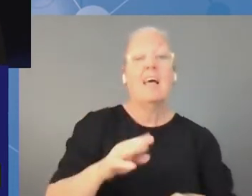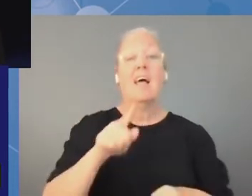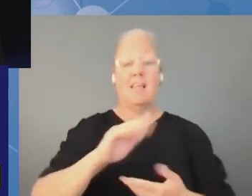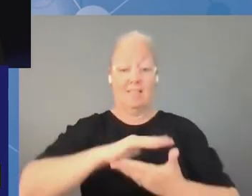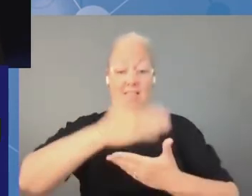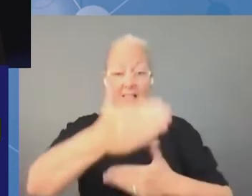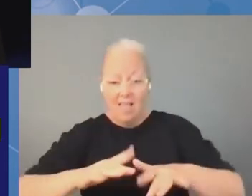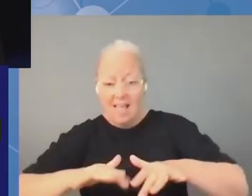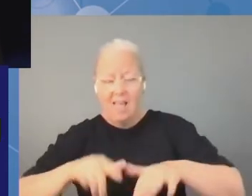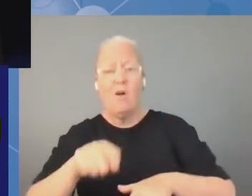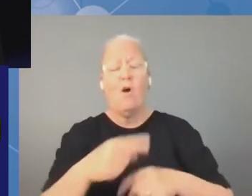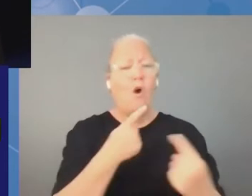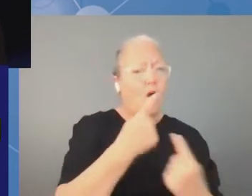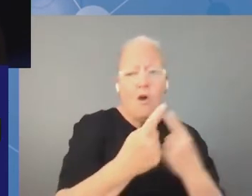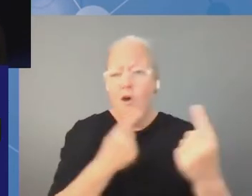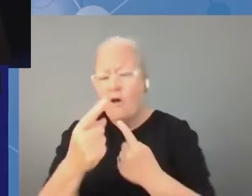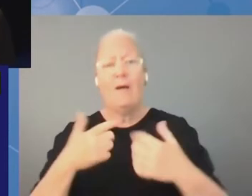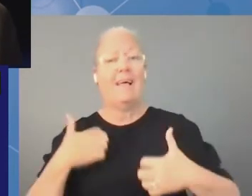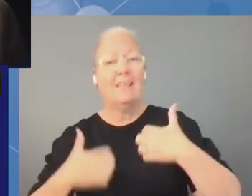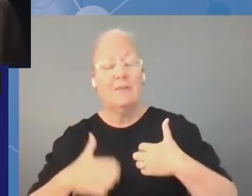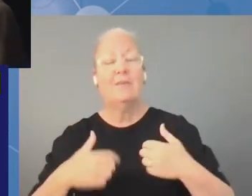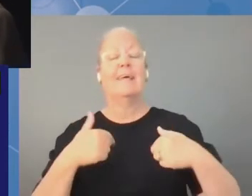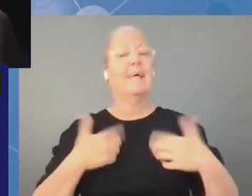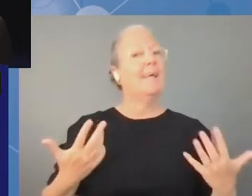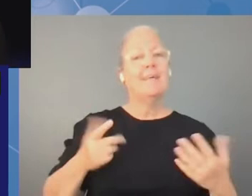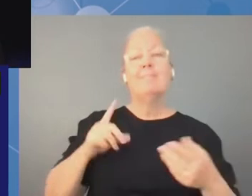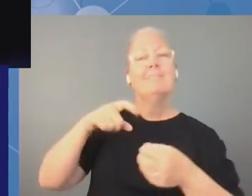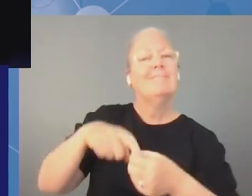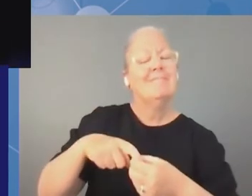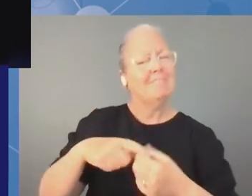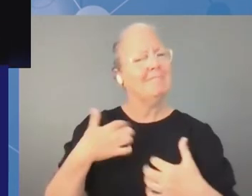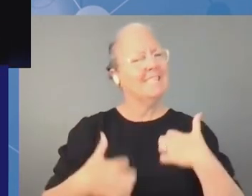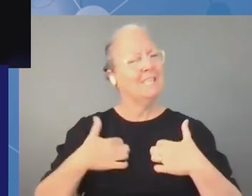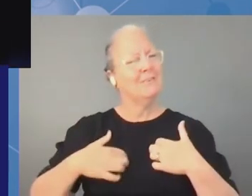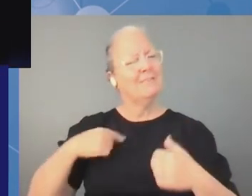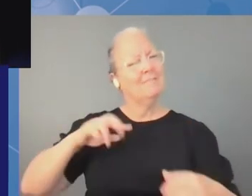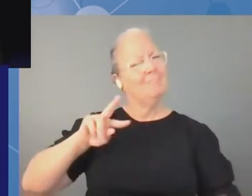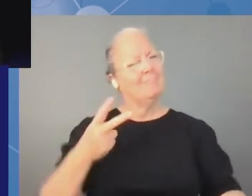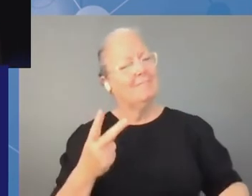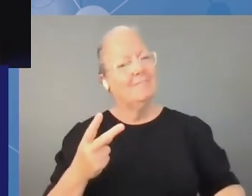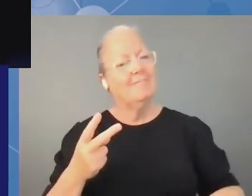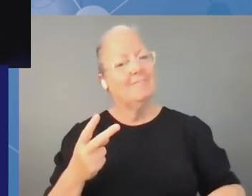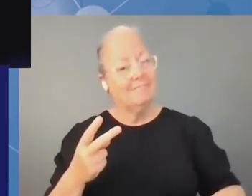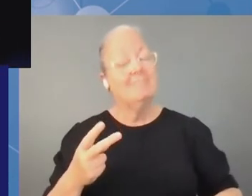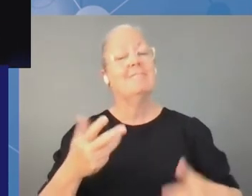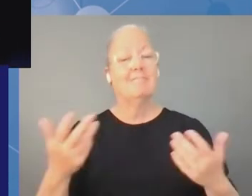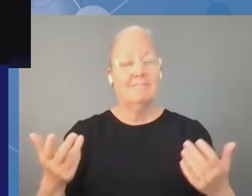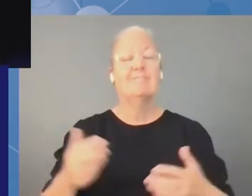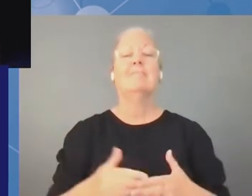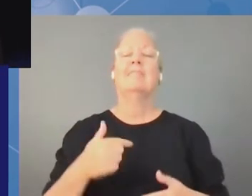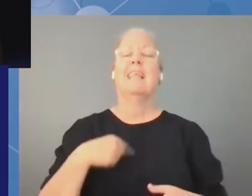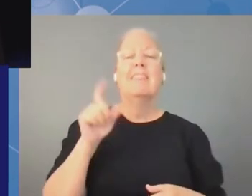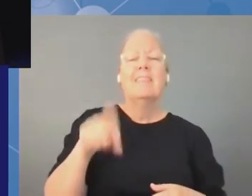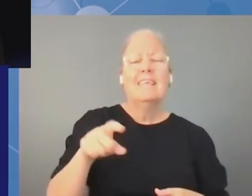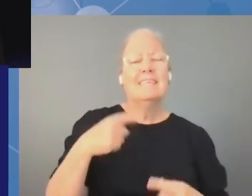attend unless we joined it so maybe it will be the way to go that even local participants have to join the online platform but we need to give some thought of that